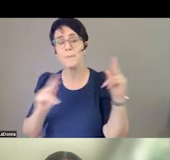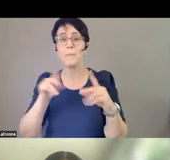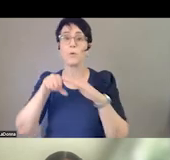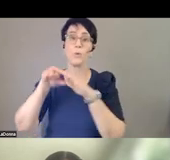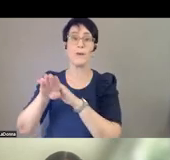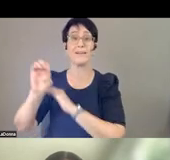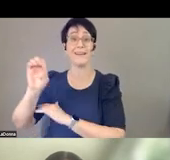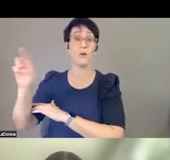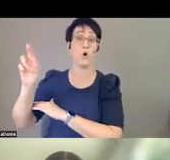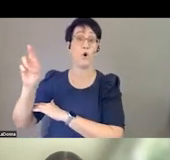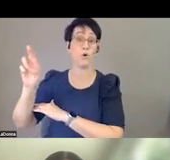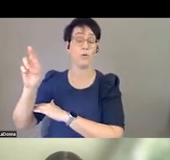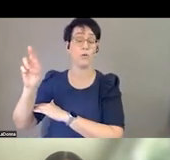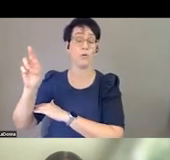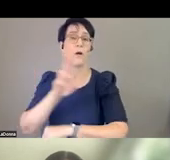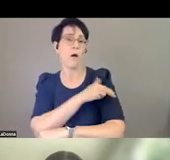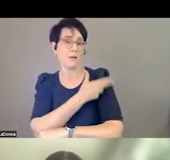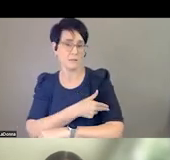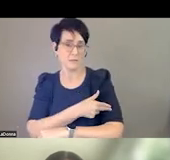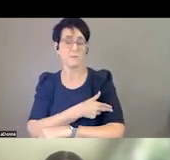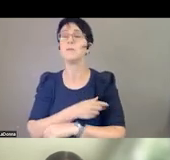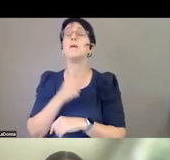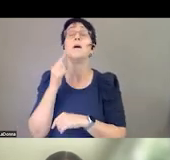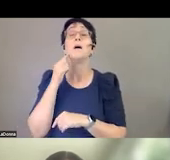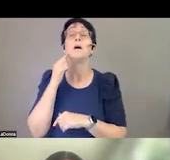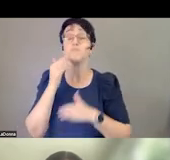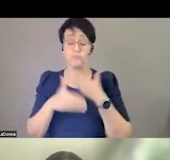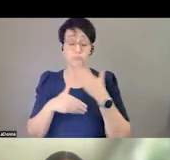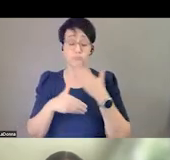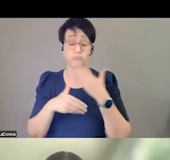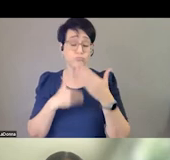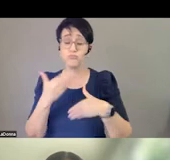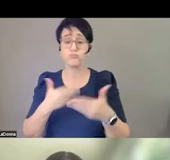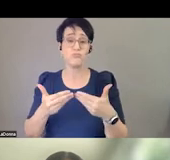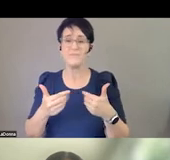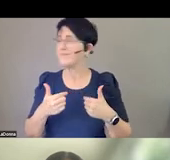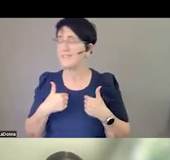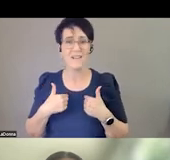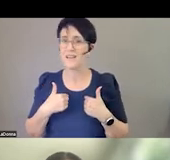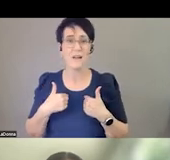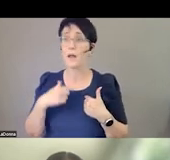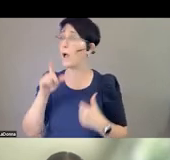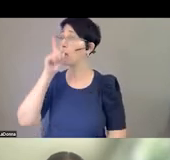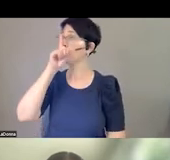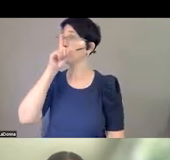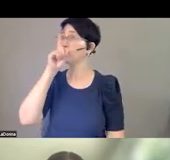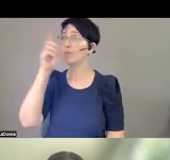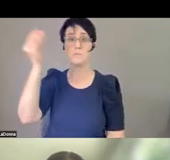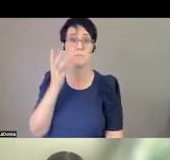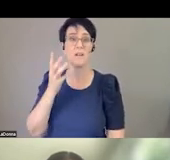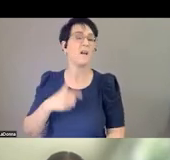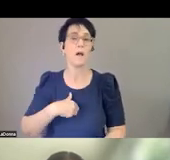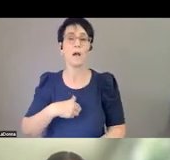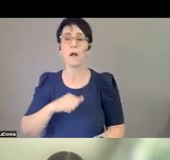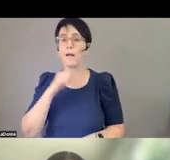and going through the process of not being told anything, having a security guard stand